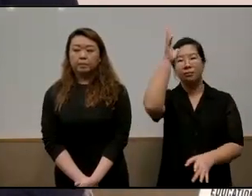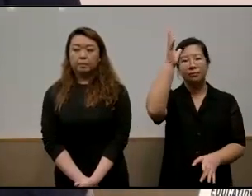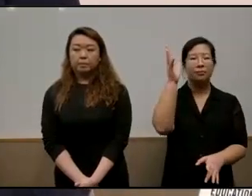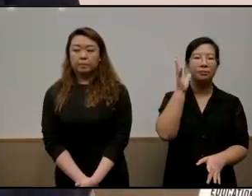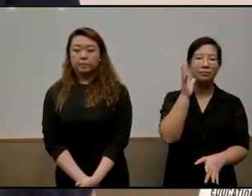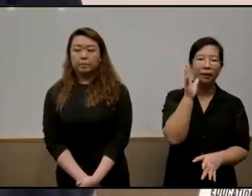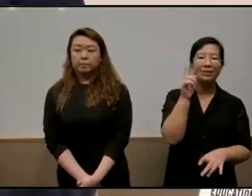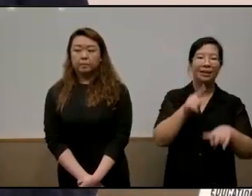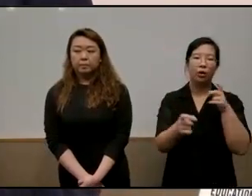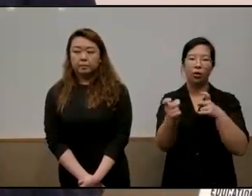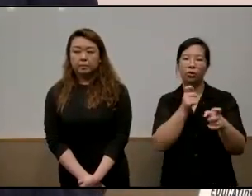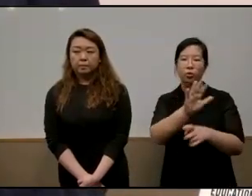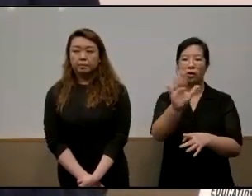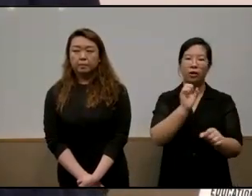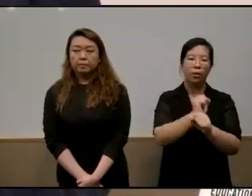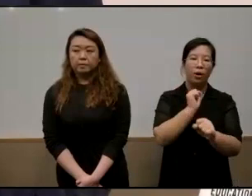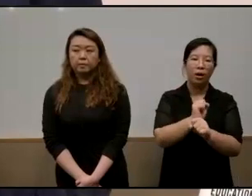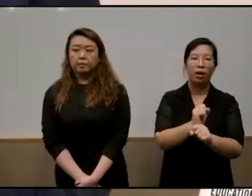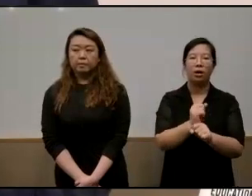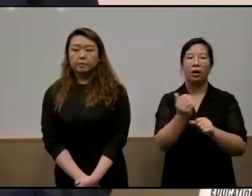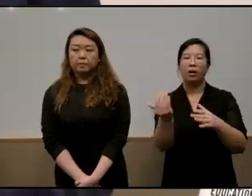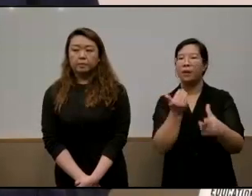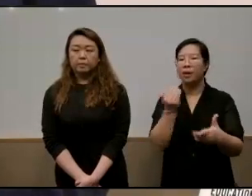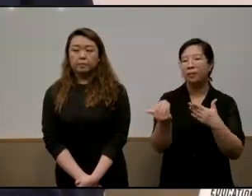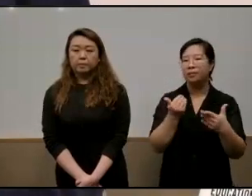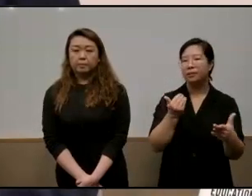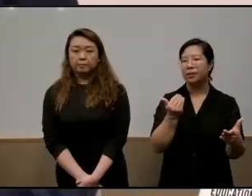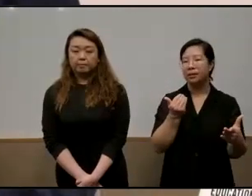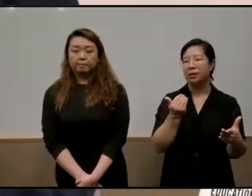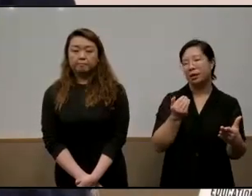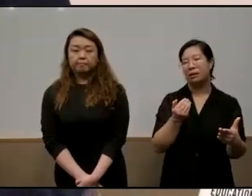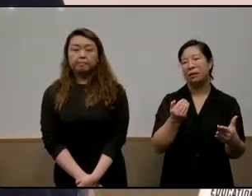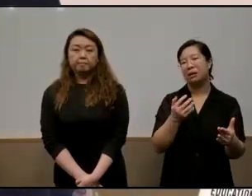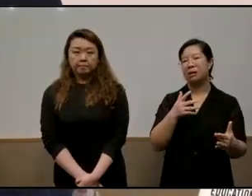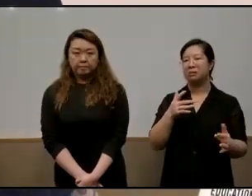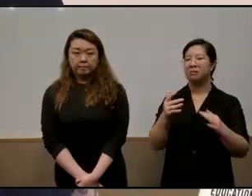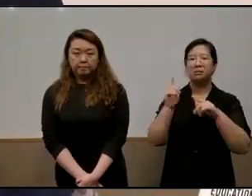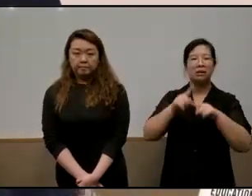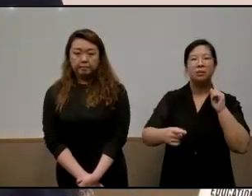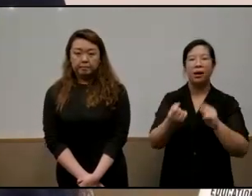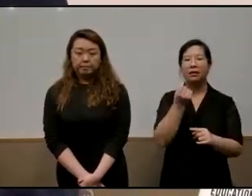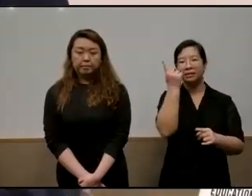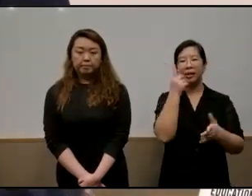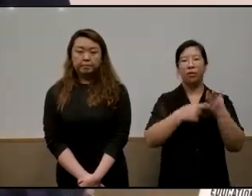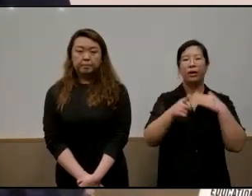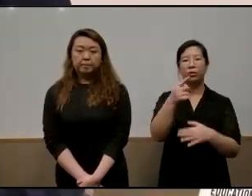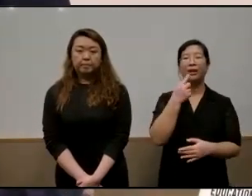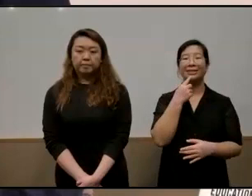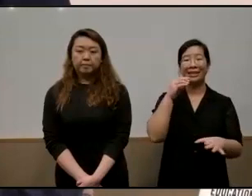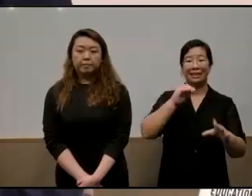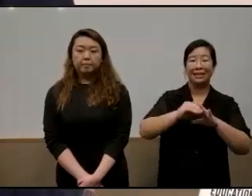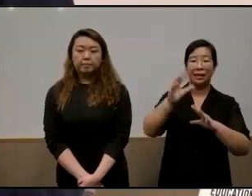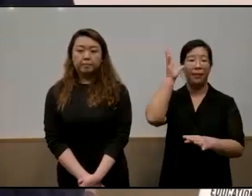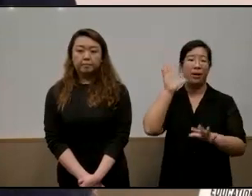they may not even perceive themselves to be able to have the um capacity to understand what you're saying in the parents workshop